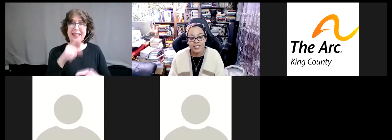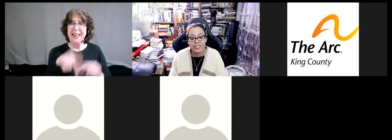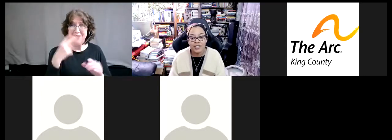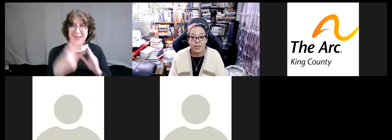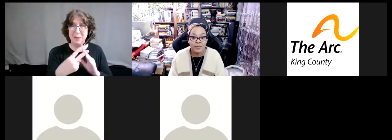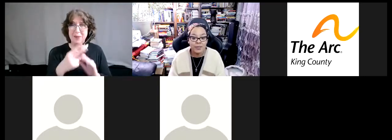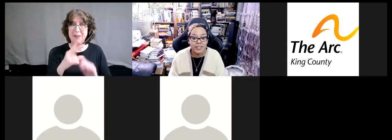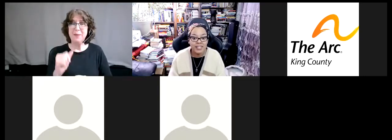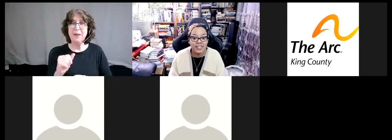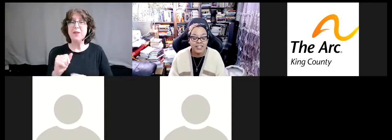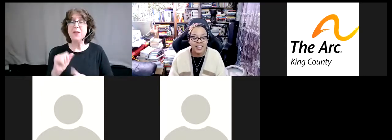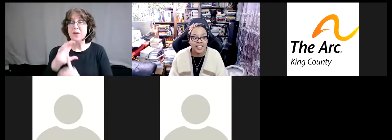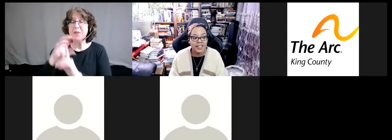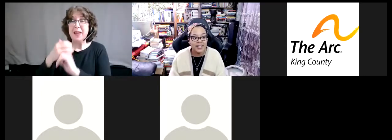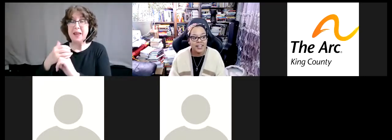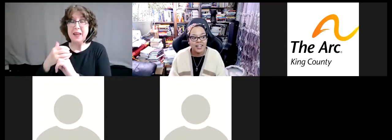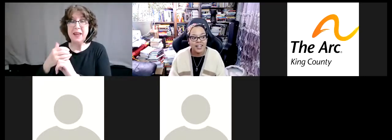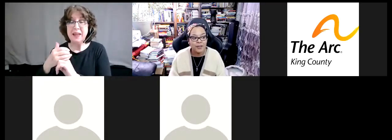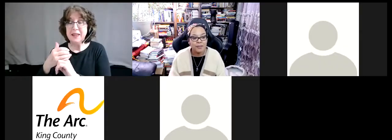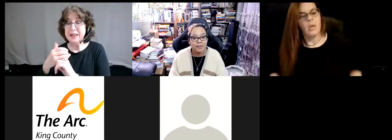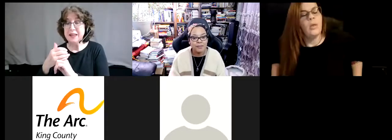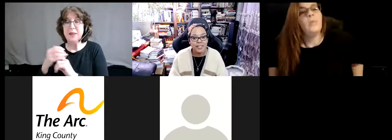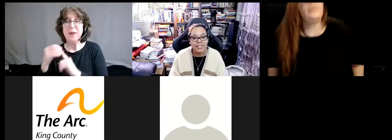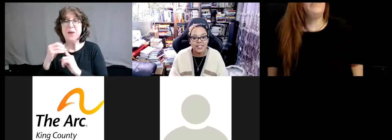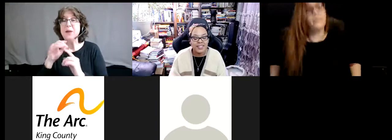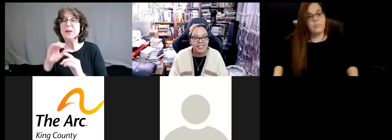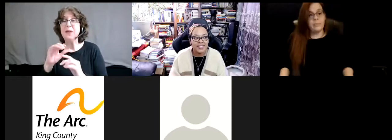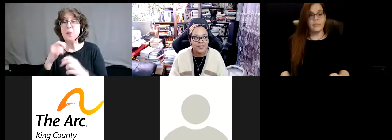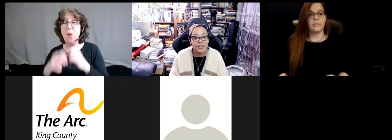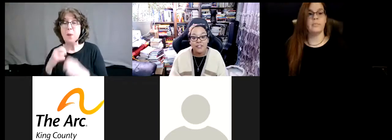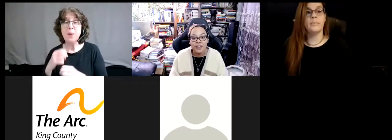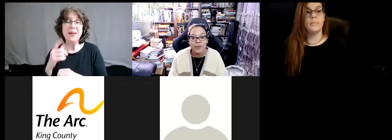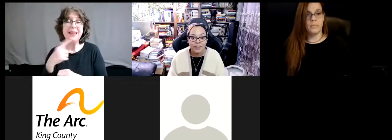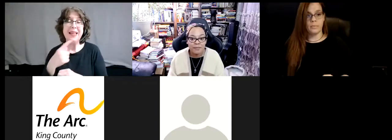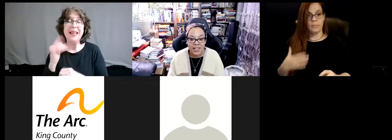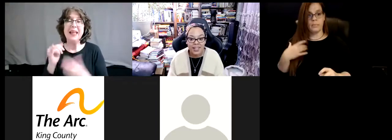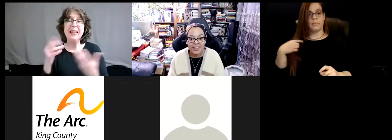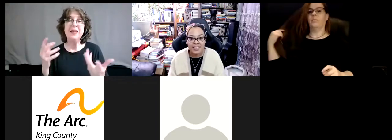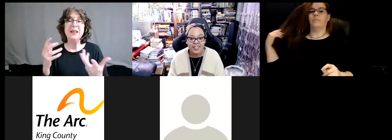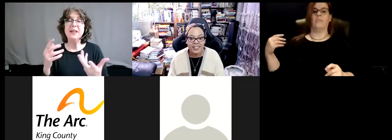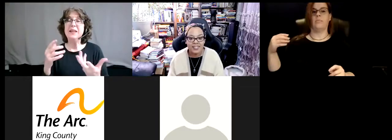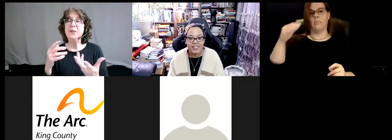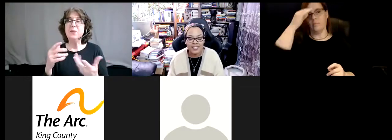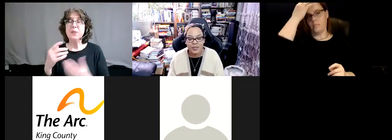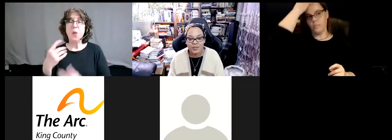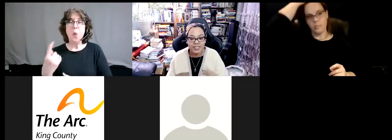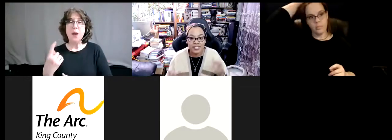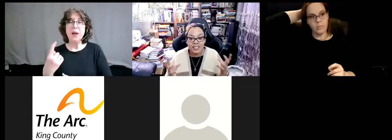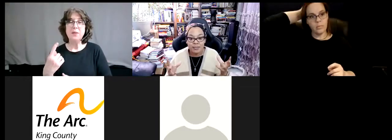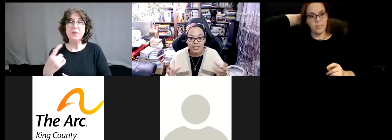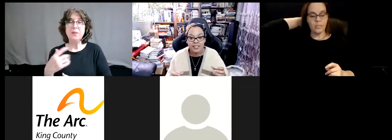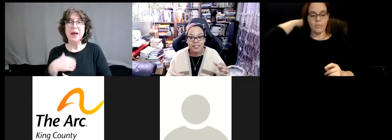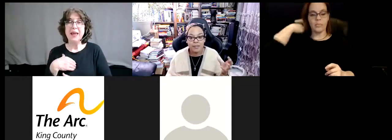especially that's harmful, is like, let's say, um, like, uh, one of, one of my, uh, you know,